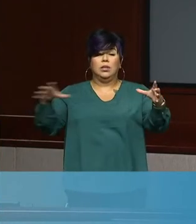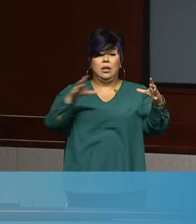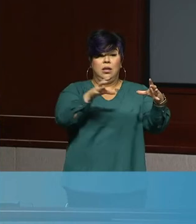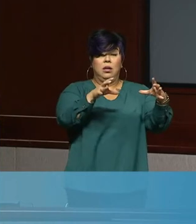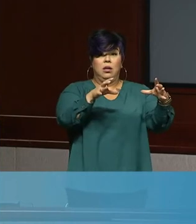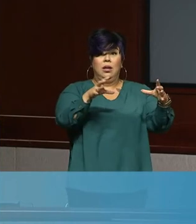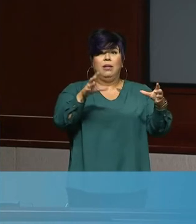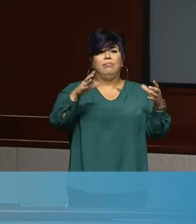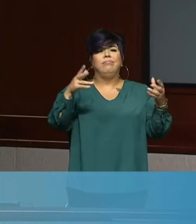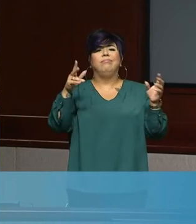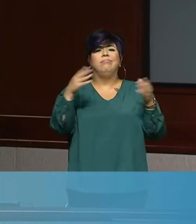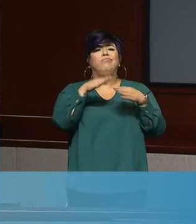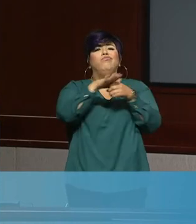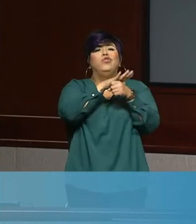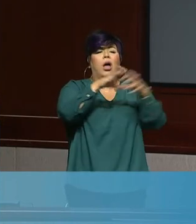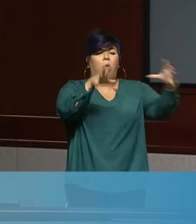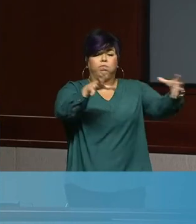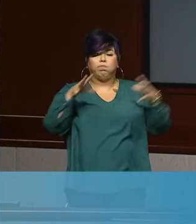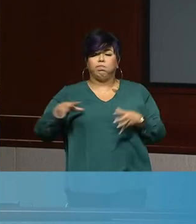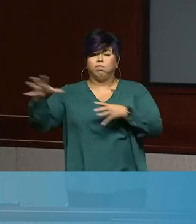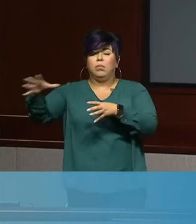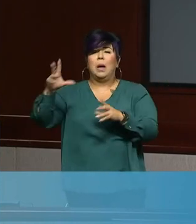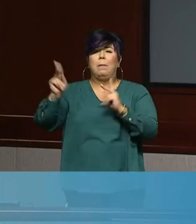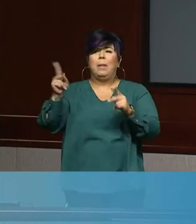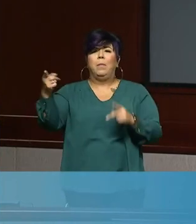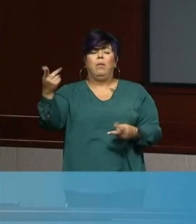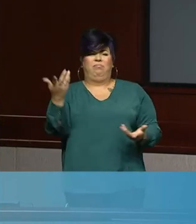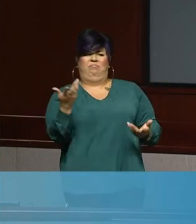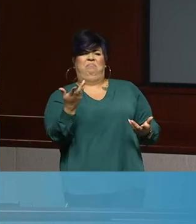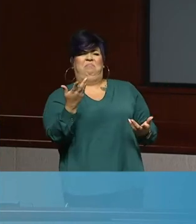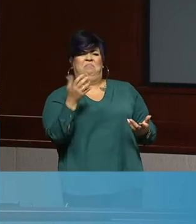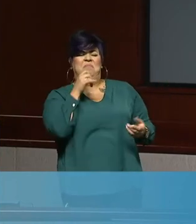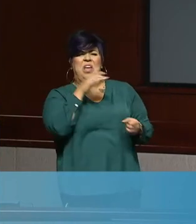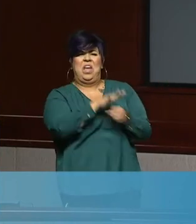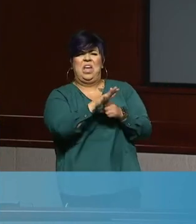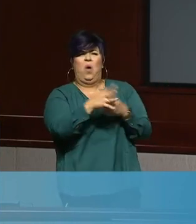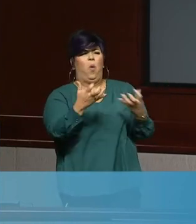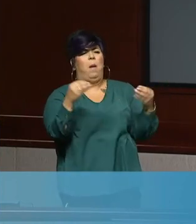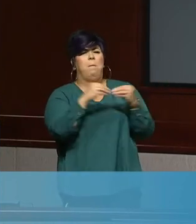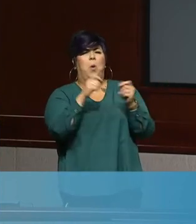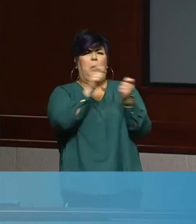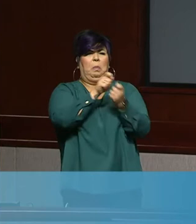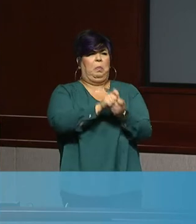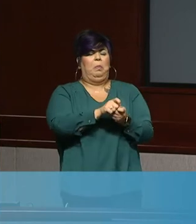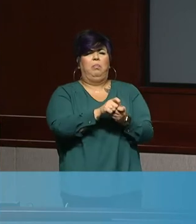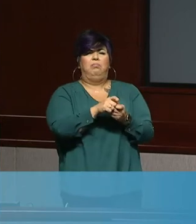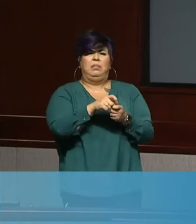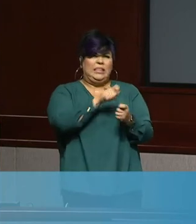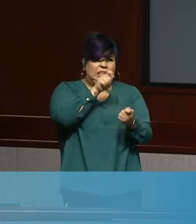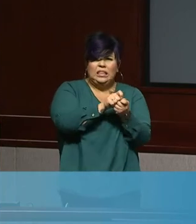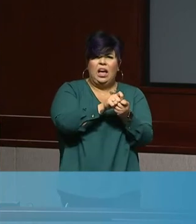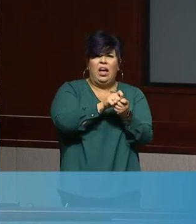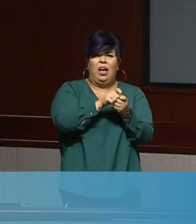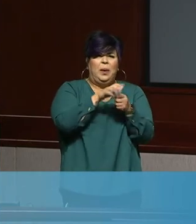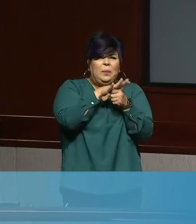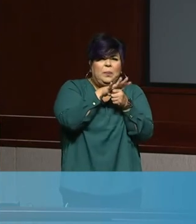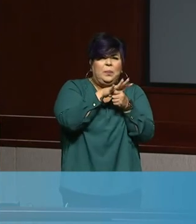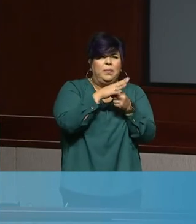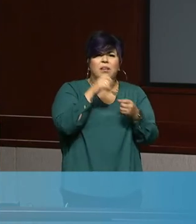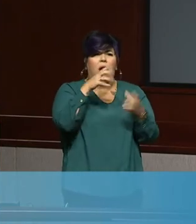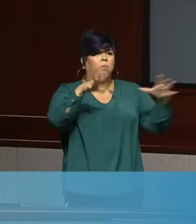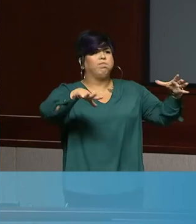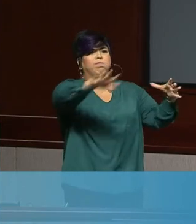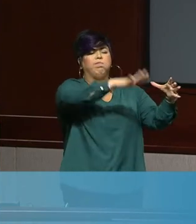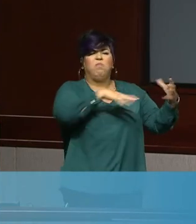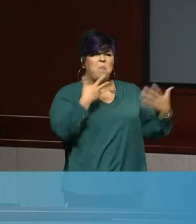detail as we talked to our community, as we talked to our board members of trying to get information about the geographical spread of COVID-19